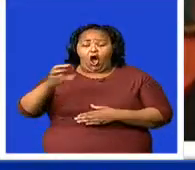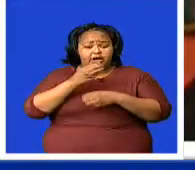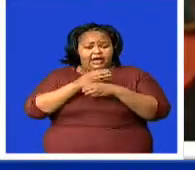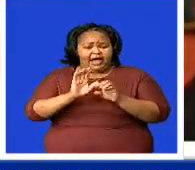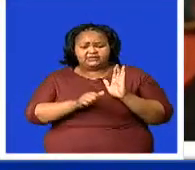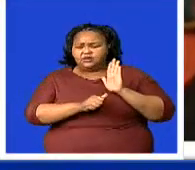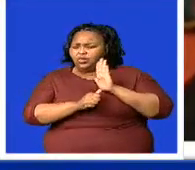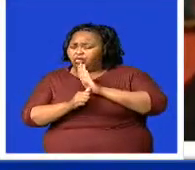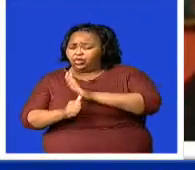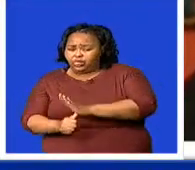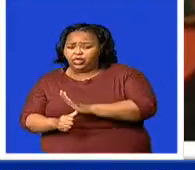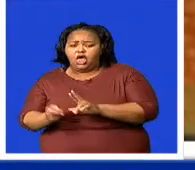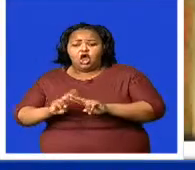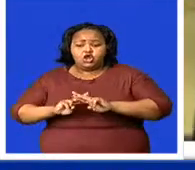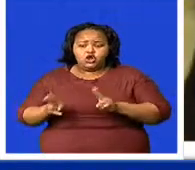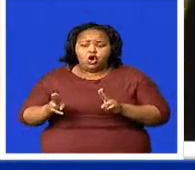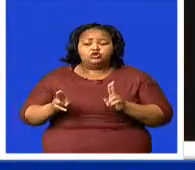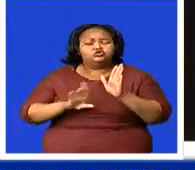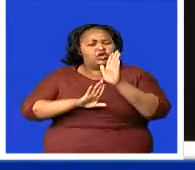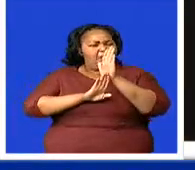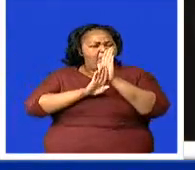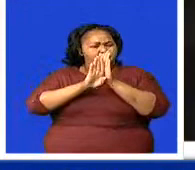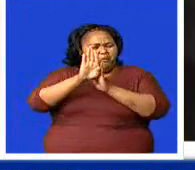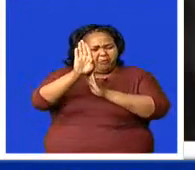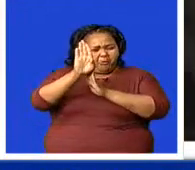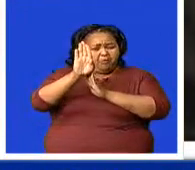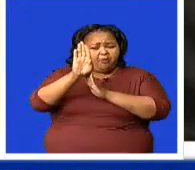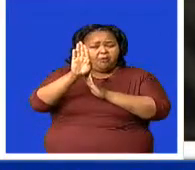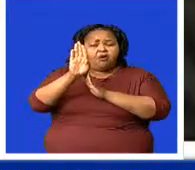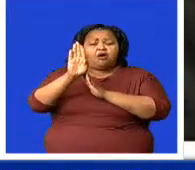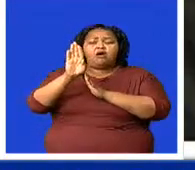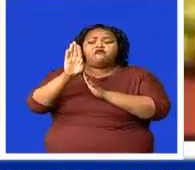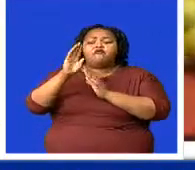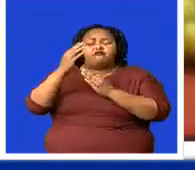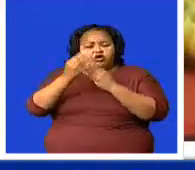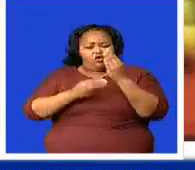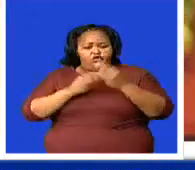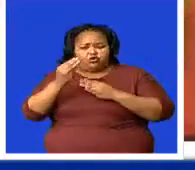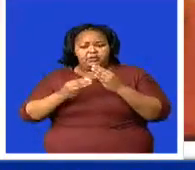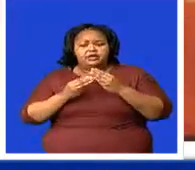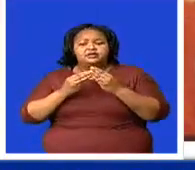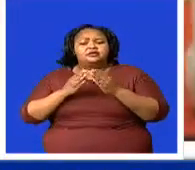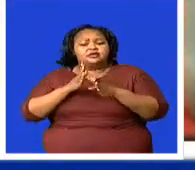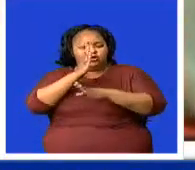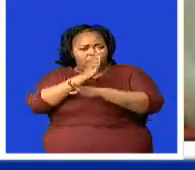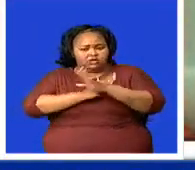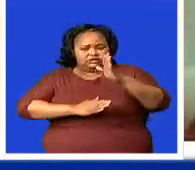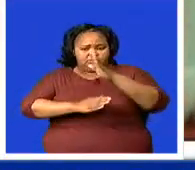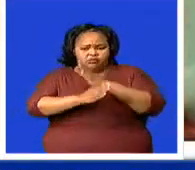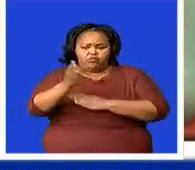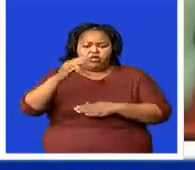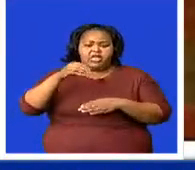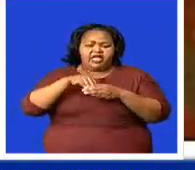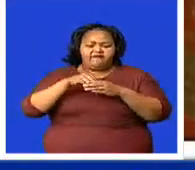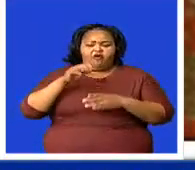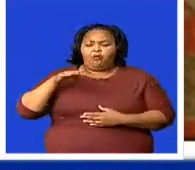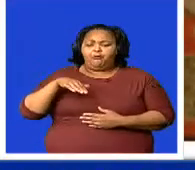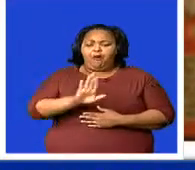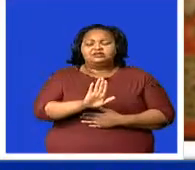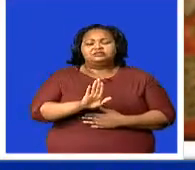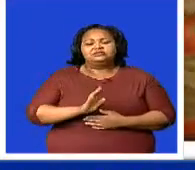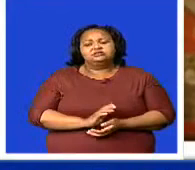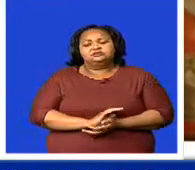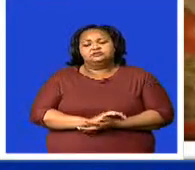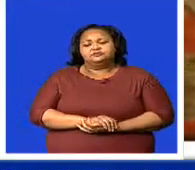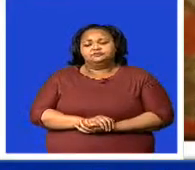behind in matters that aim to improve development, including the disabled. For Eswatini TV News, I'm Tema Lange Ndlamini with Muse Mukonda